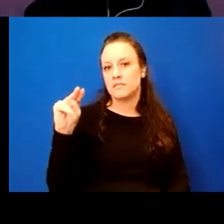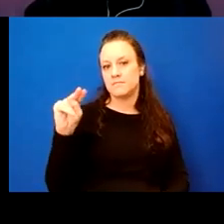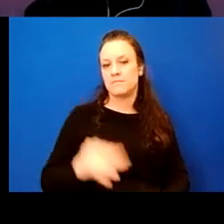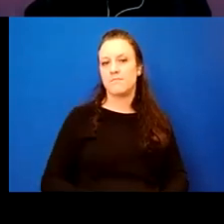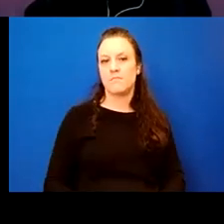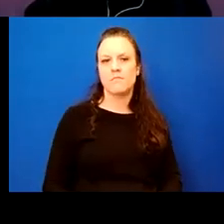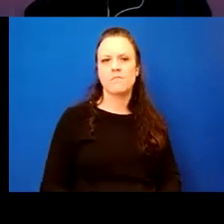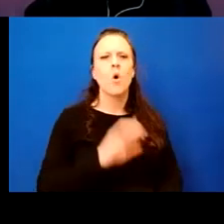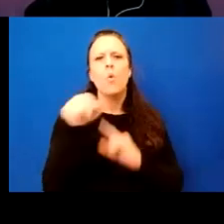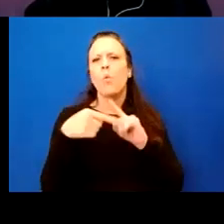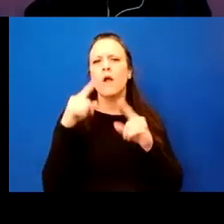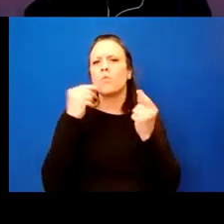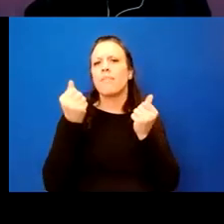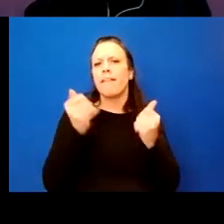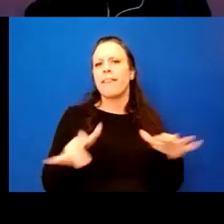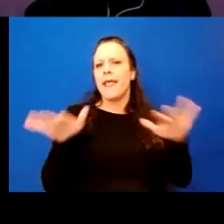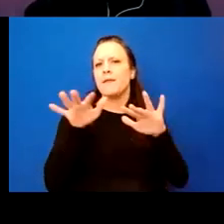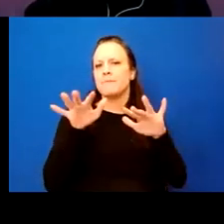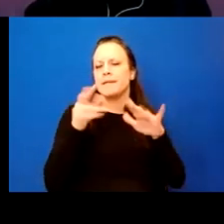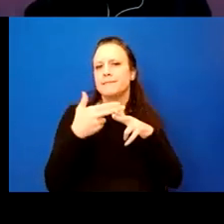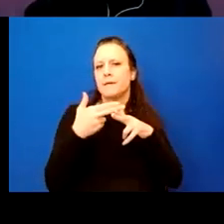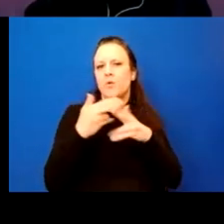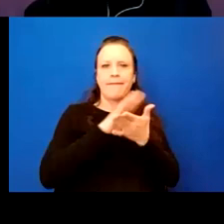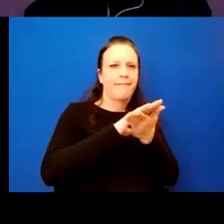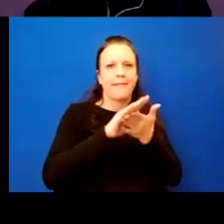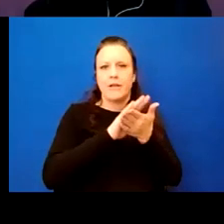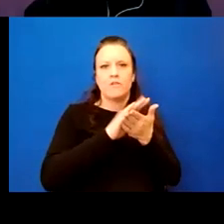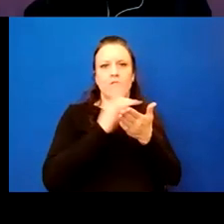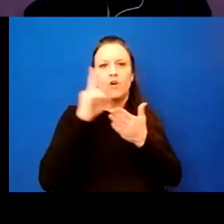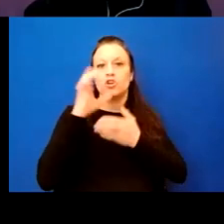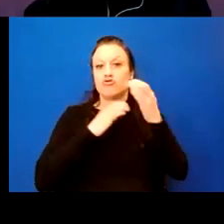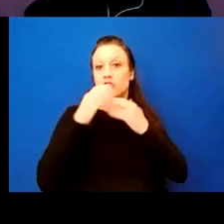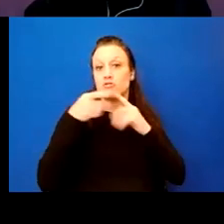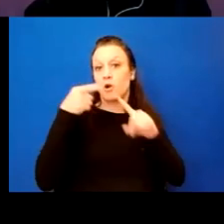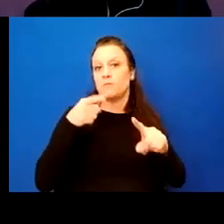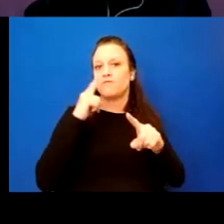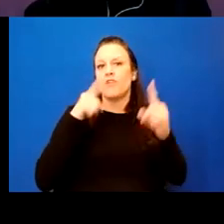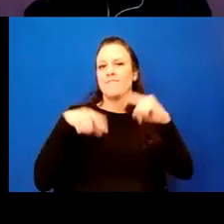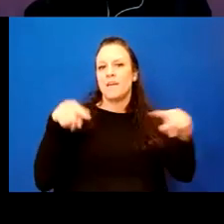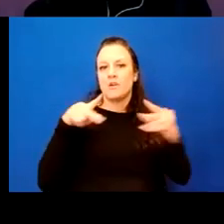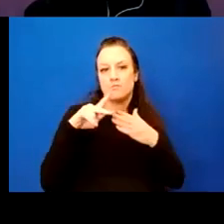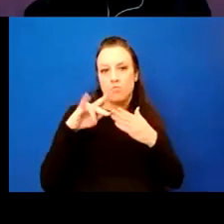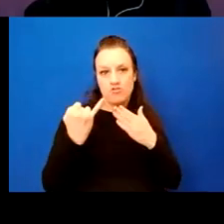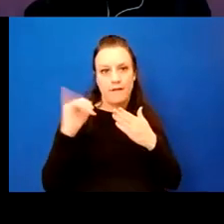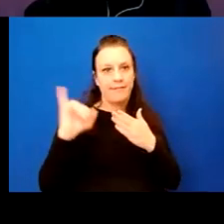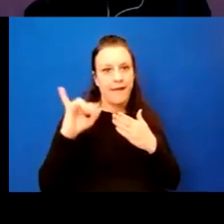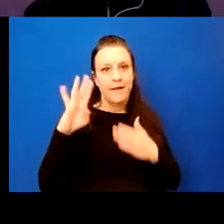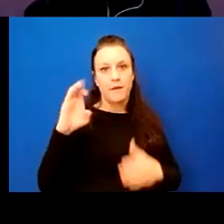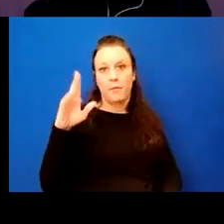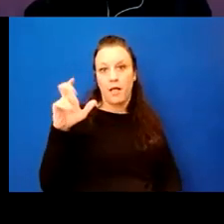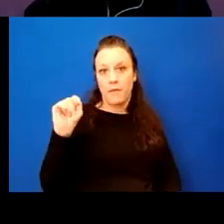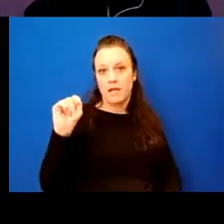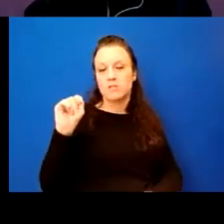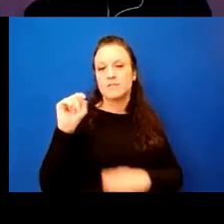When will the land be temporary cleared for construction purposes for the various projects, such as Belmont station